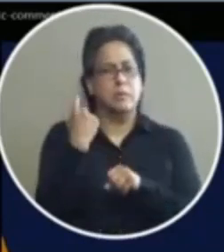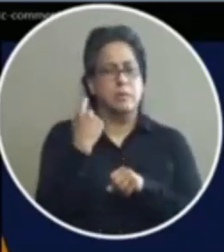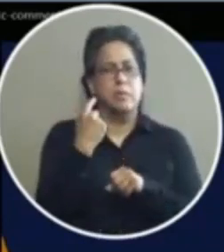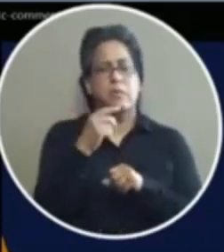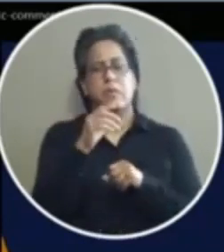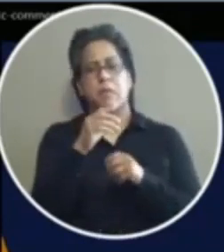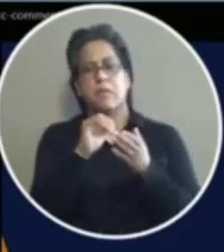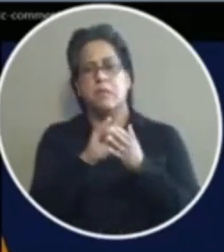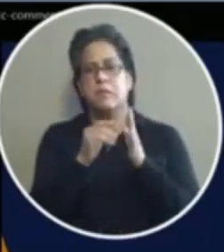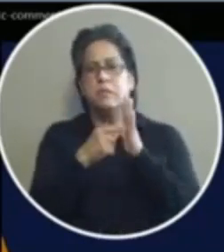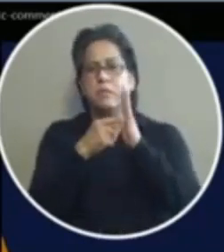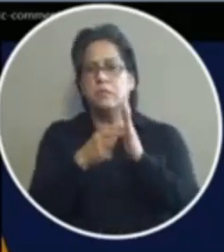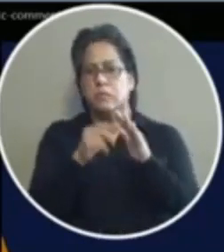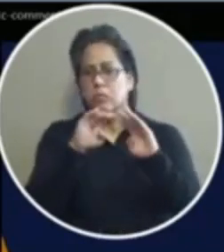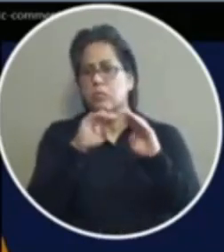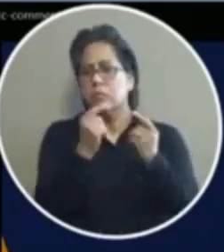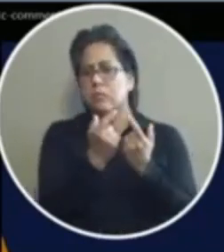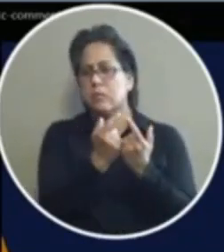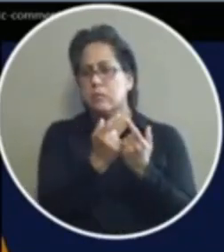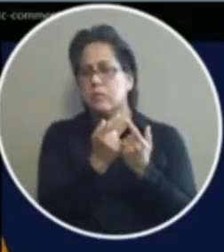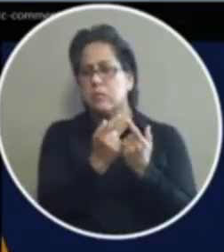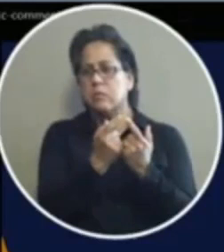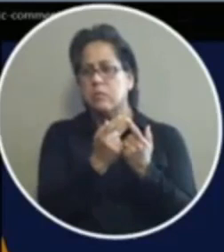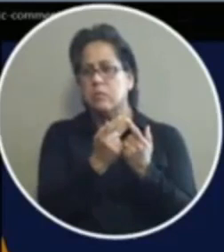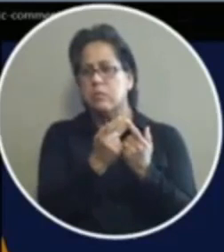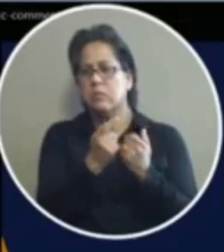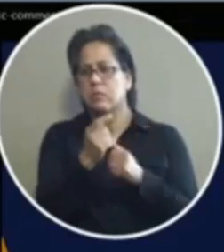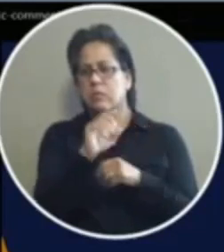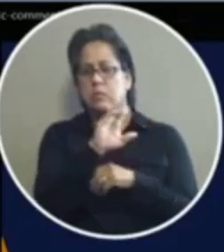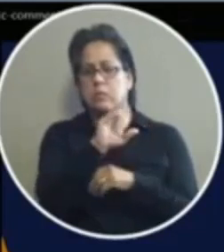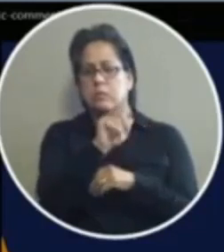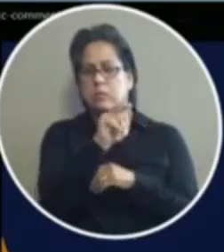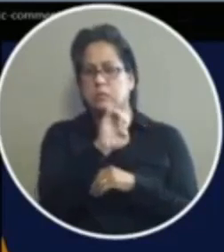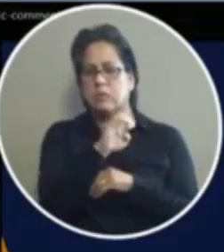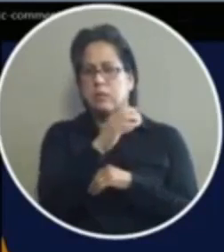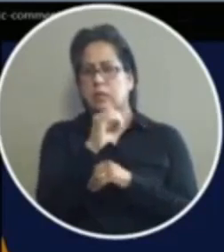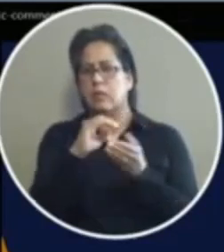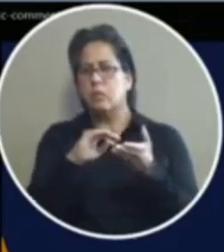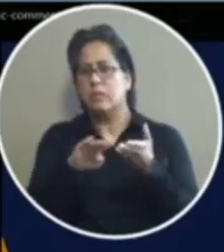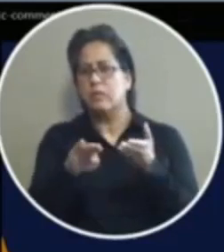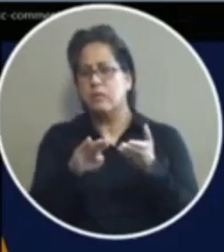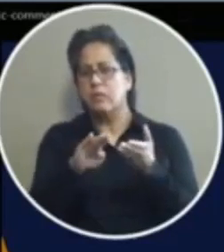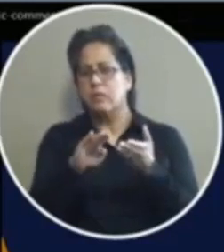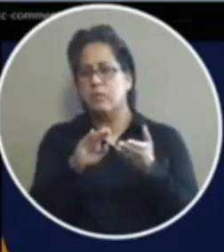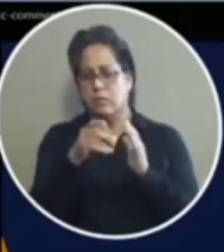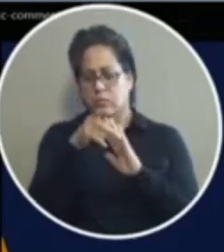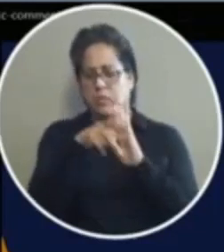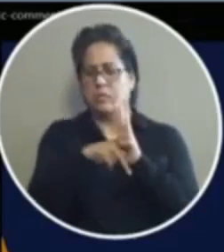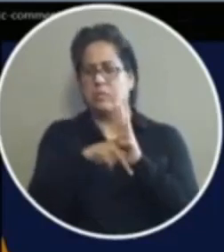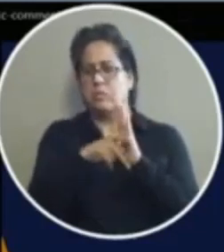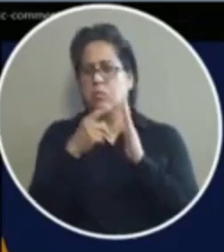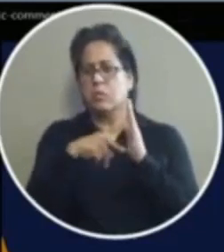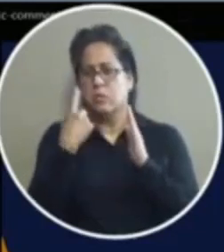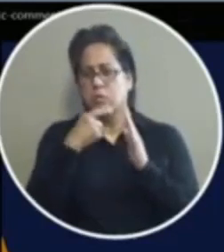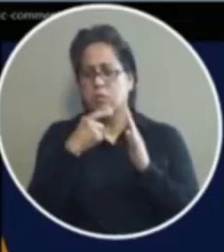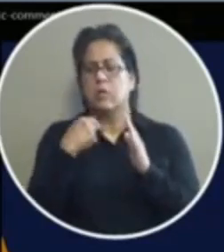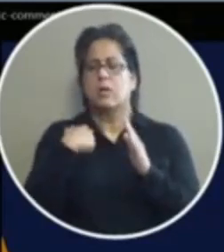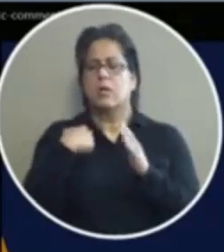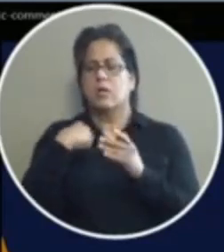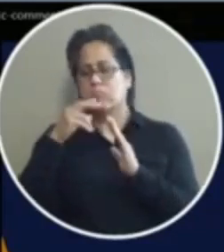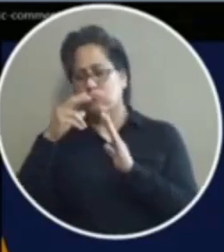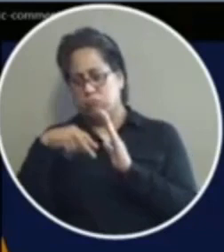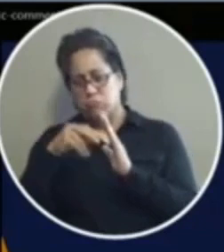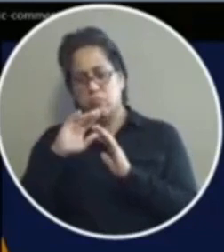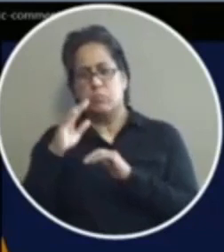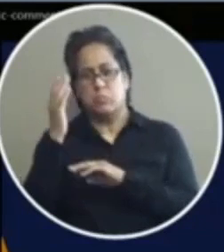to show council what a site and summons or site and release policy would look like i read the presentation